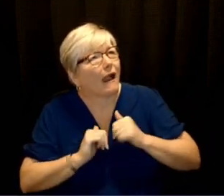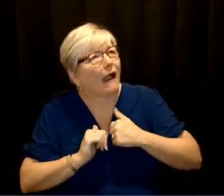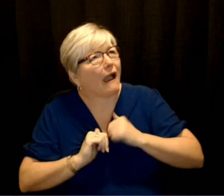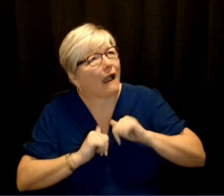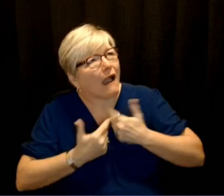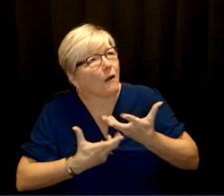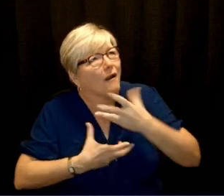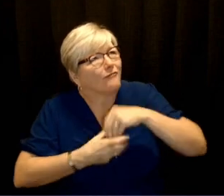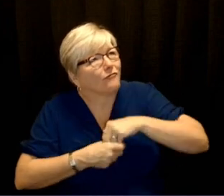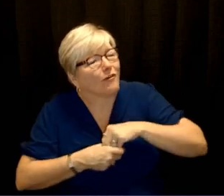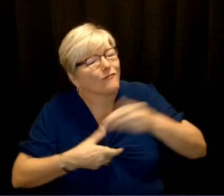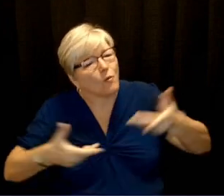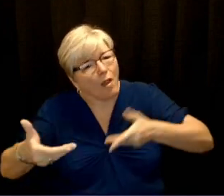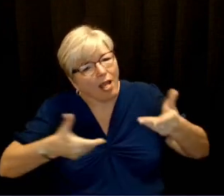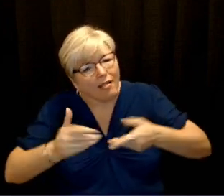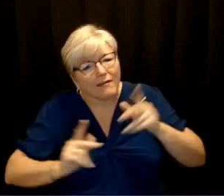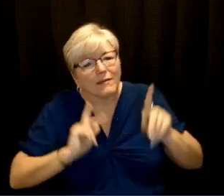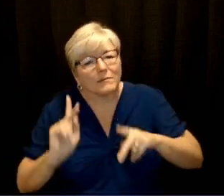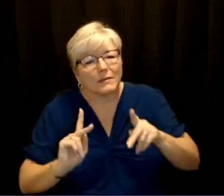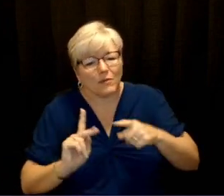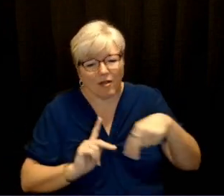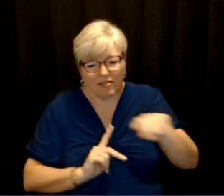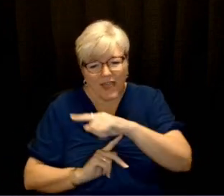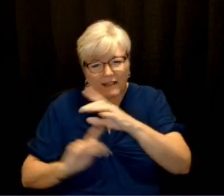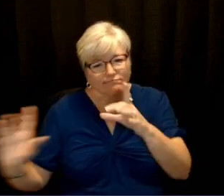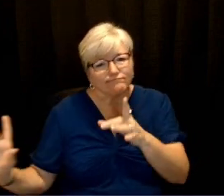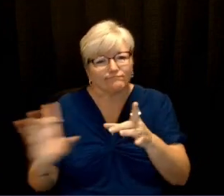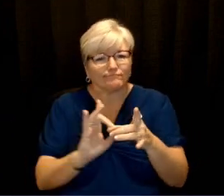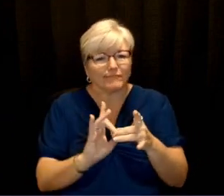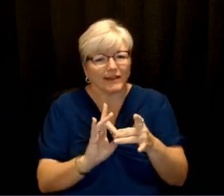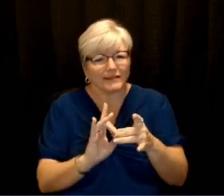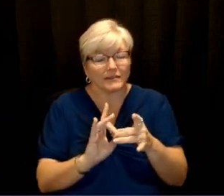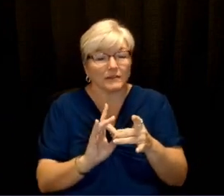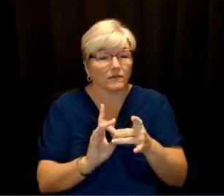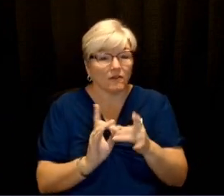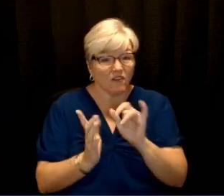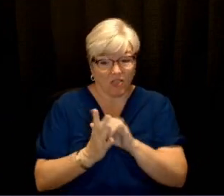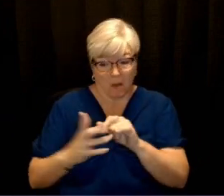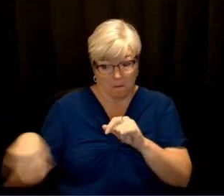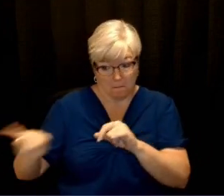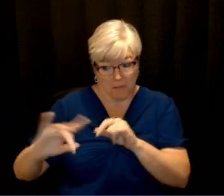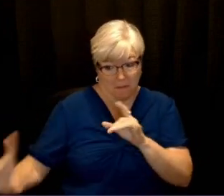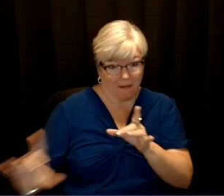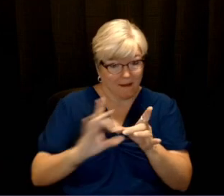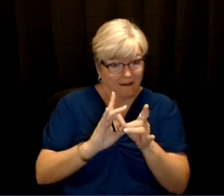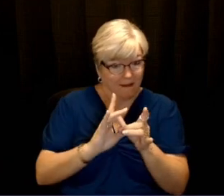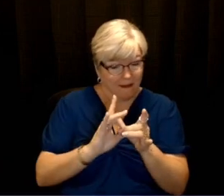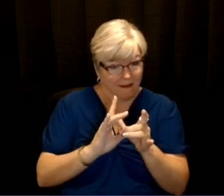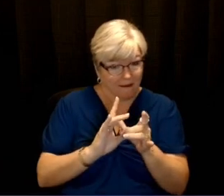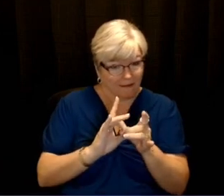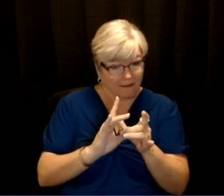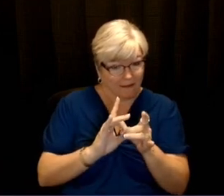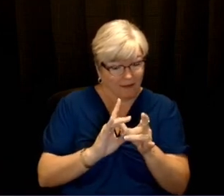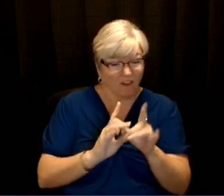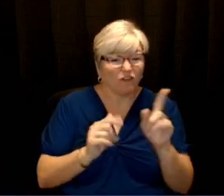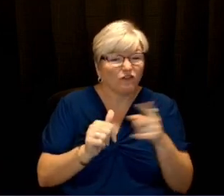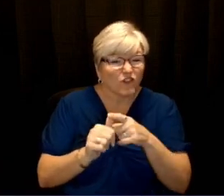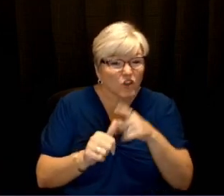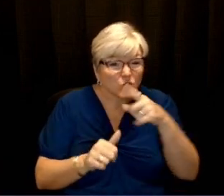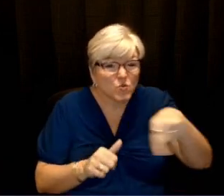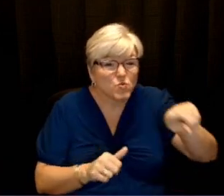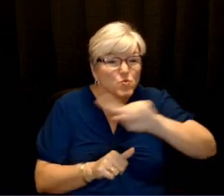welcome people to our church family and help them get plugged in. Now, in order to help others get plugged in,